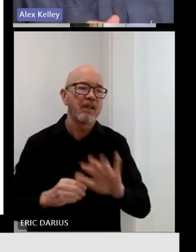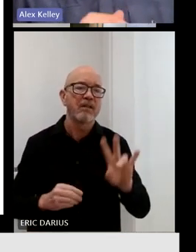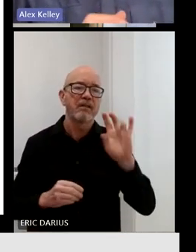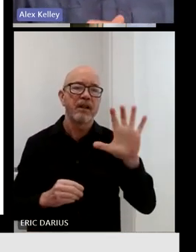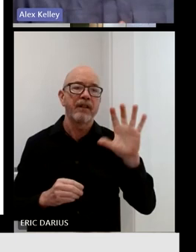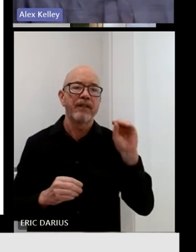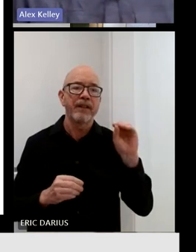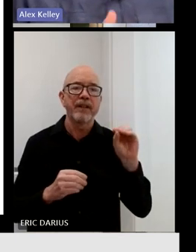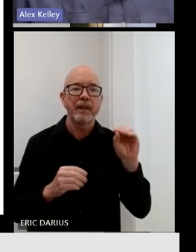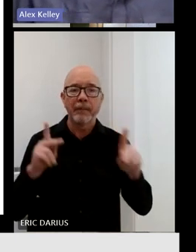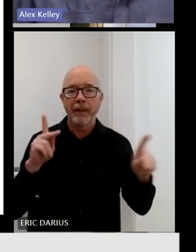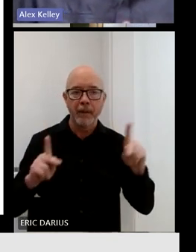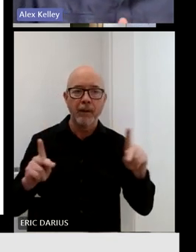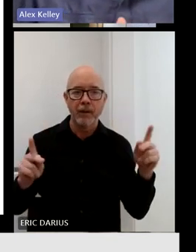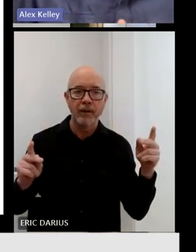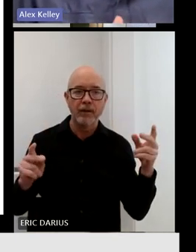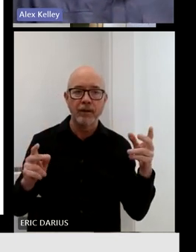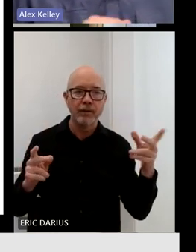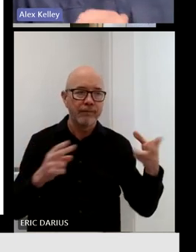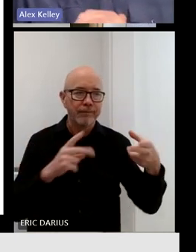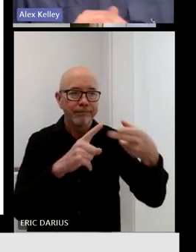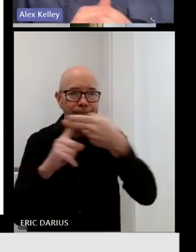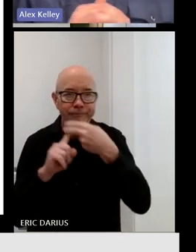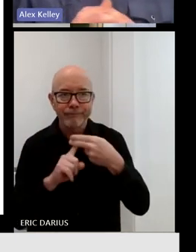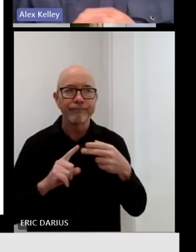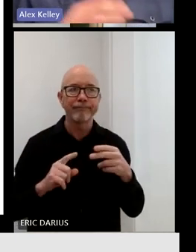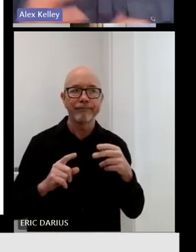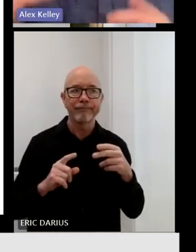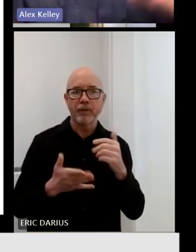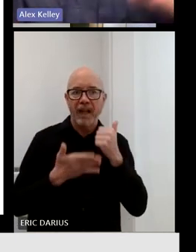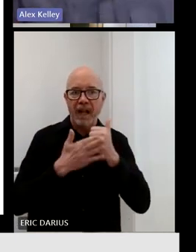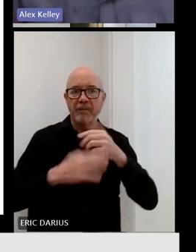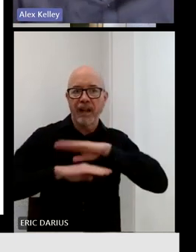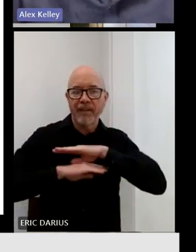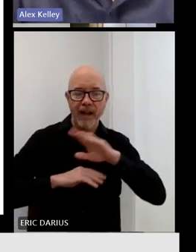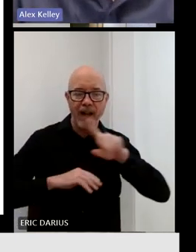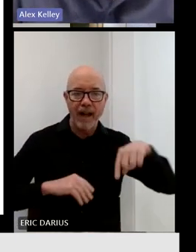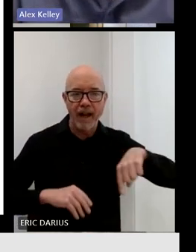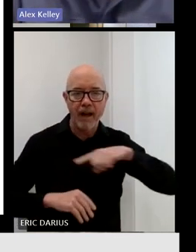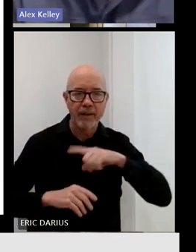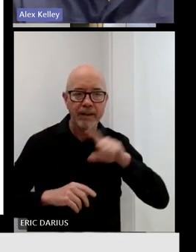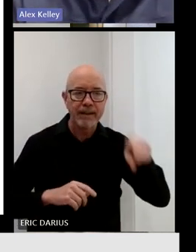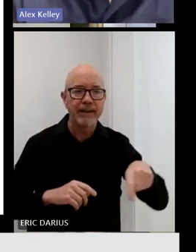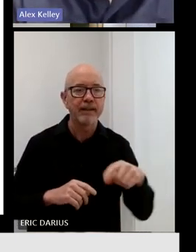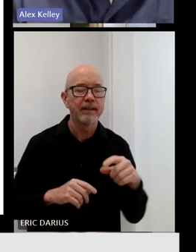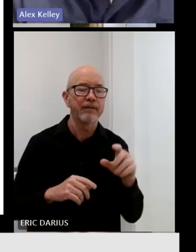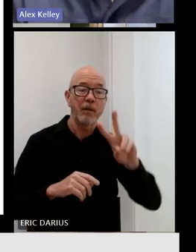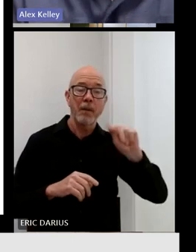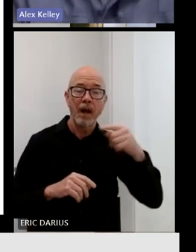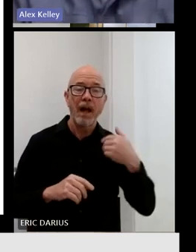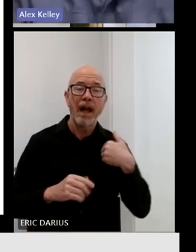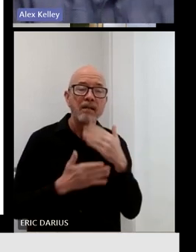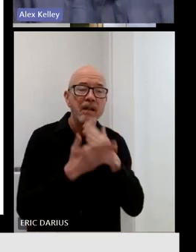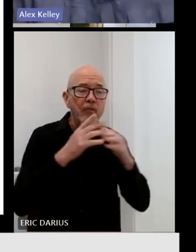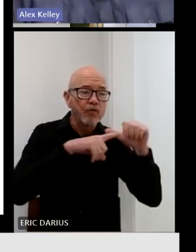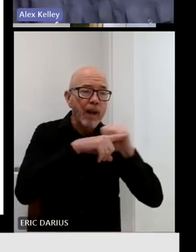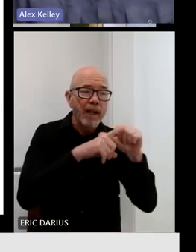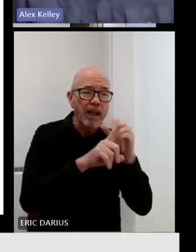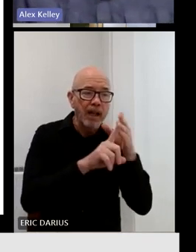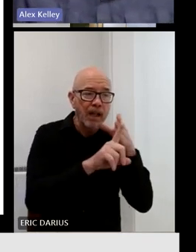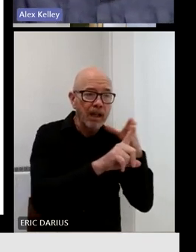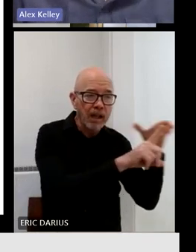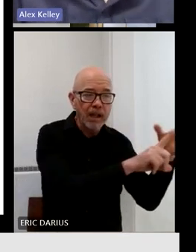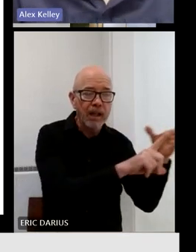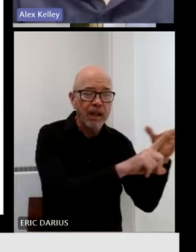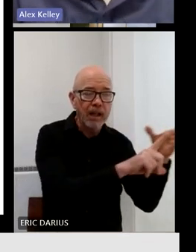Vermont has some training programs they've implemented with a number of entities working in collaboration, but